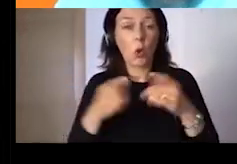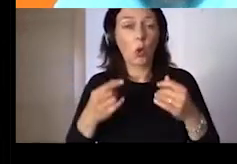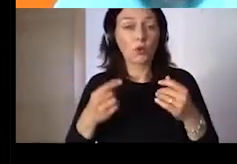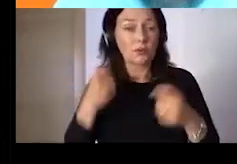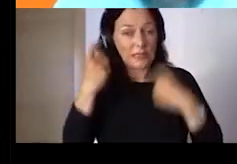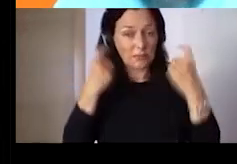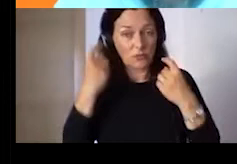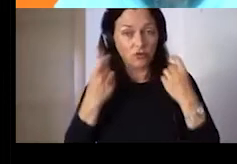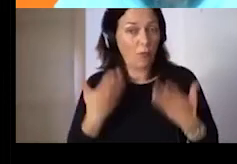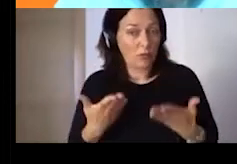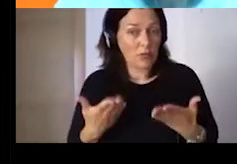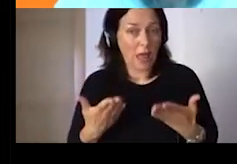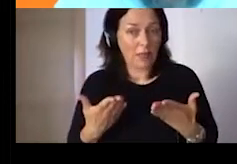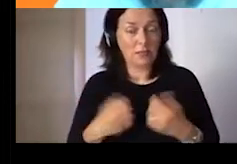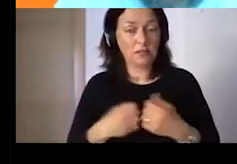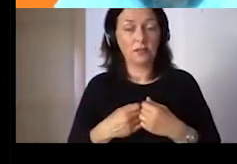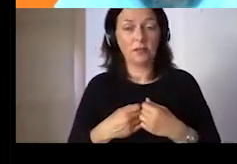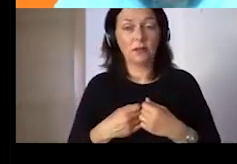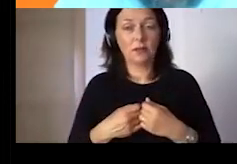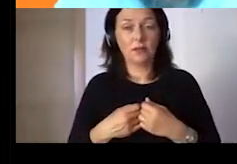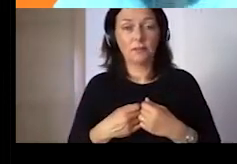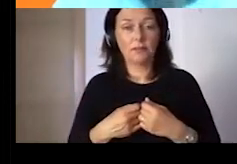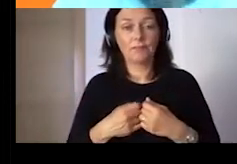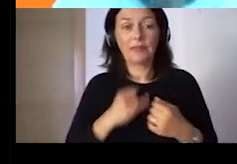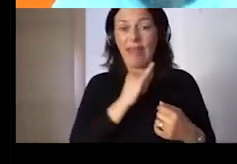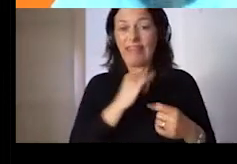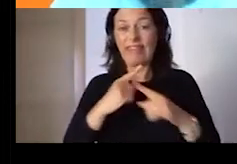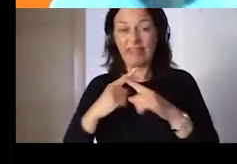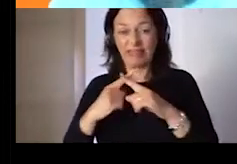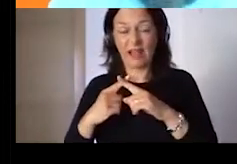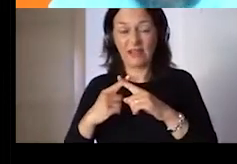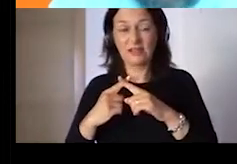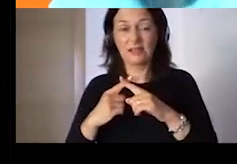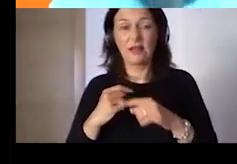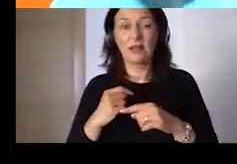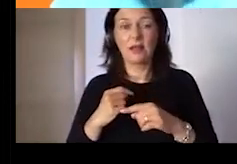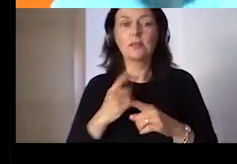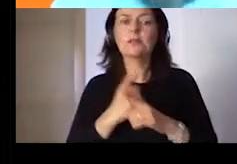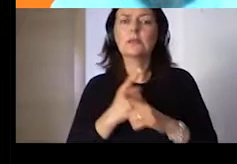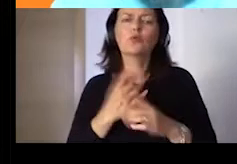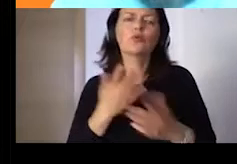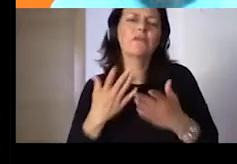the index will be revised and this